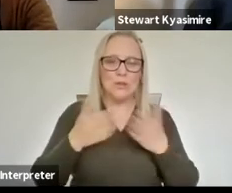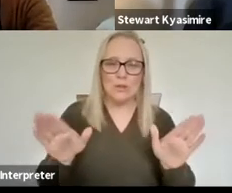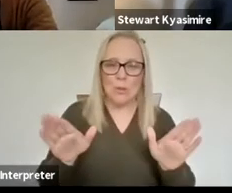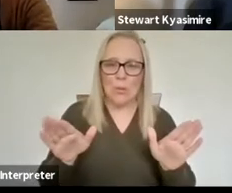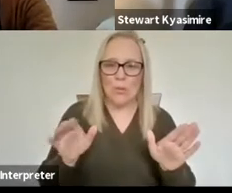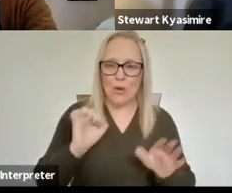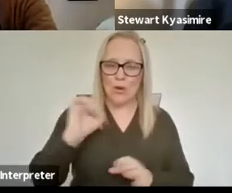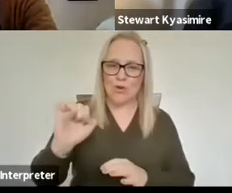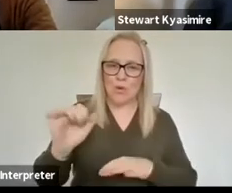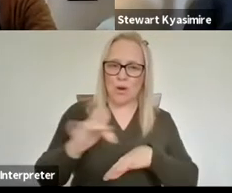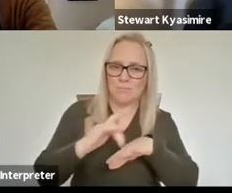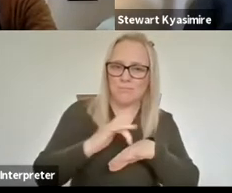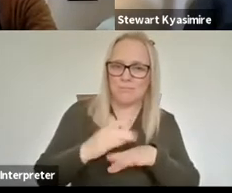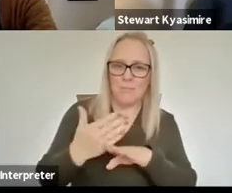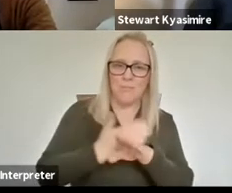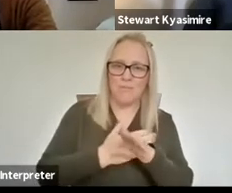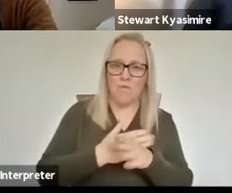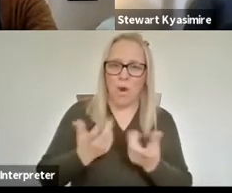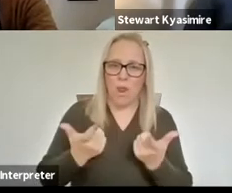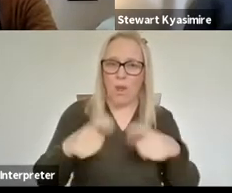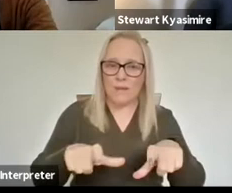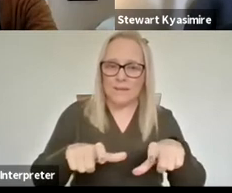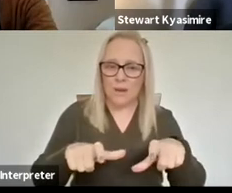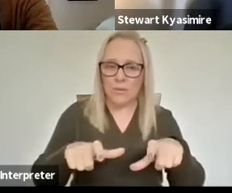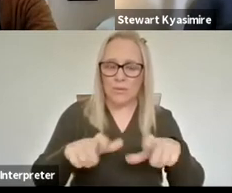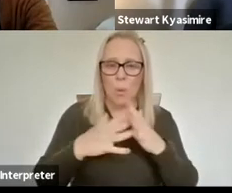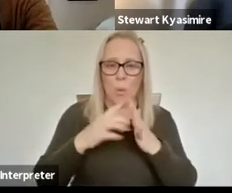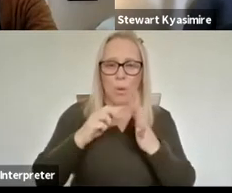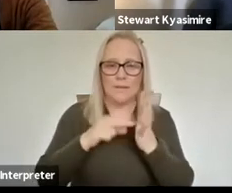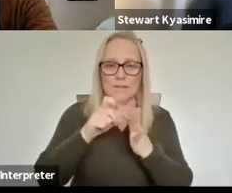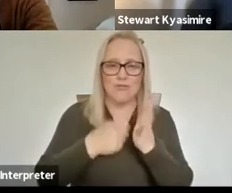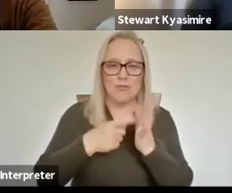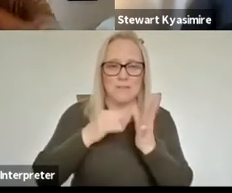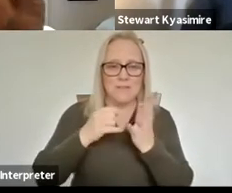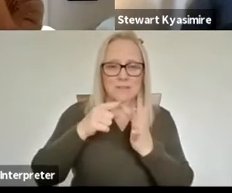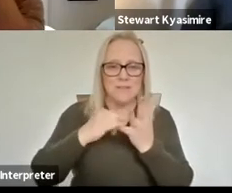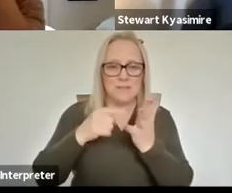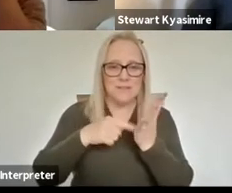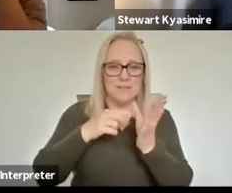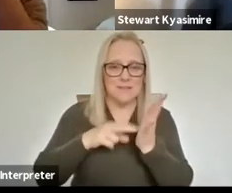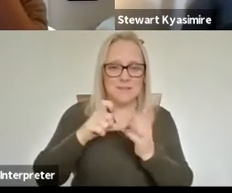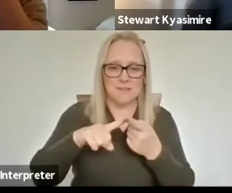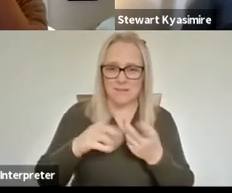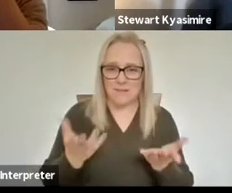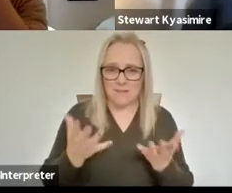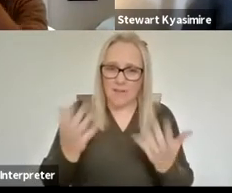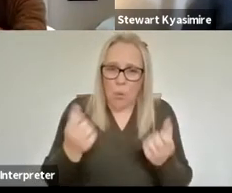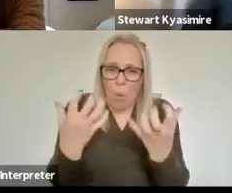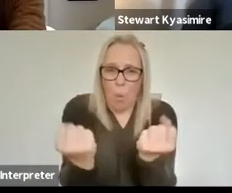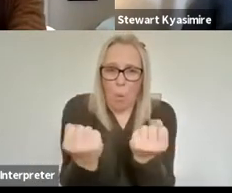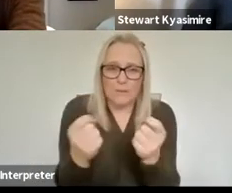as you went into lockdown um and Hannah I know you had work which you've had to put on hold um